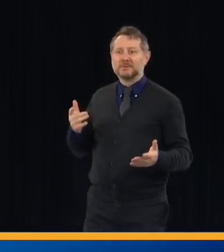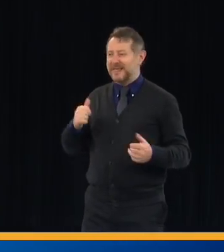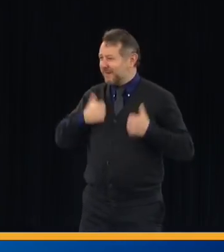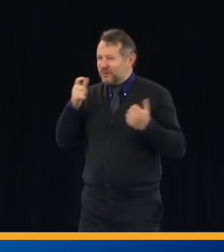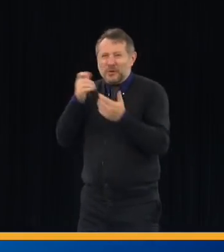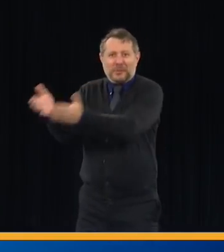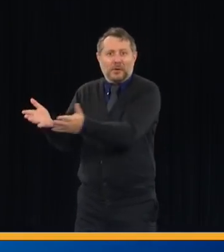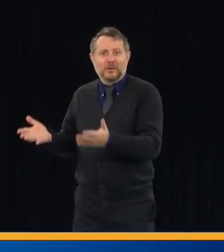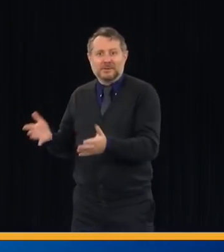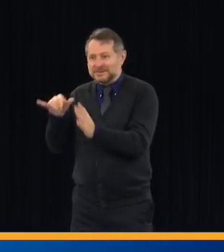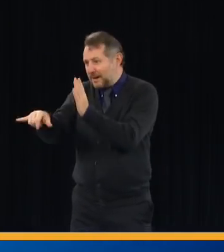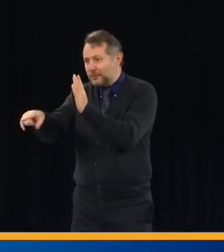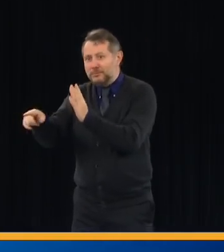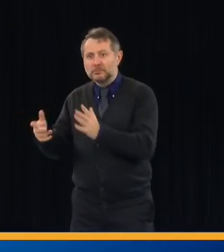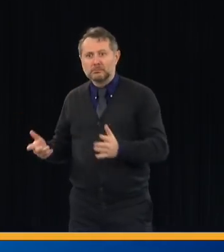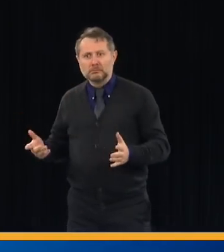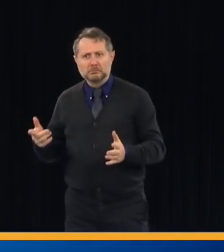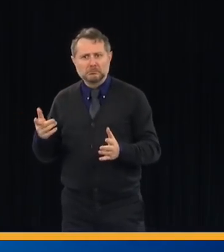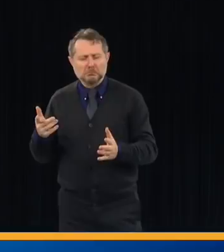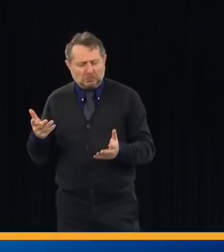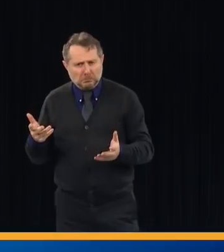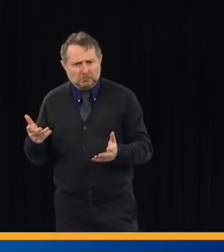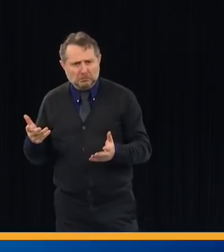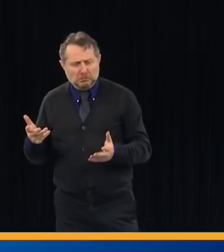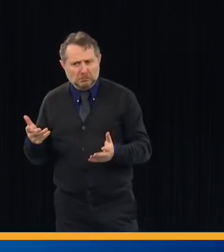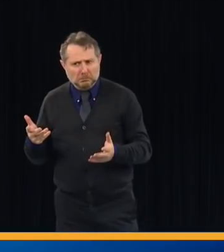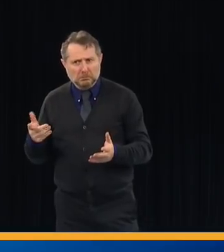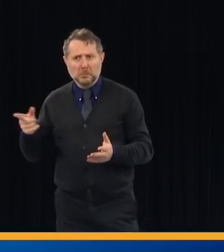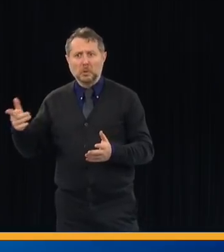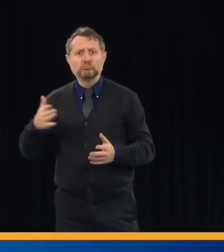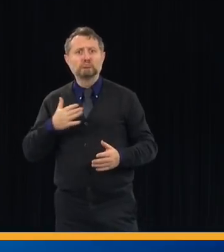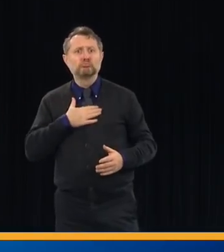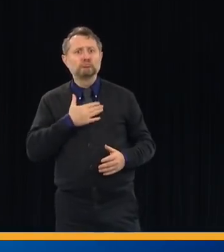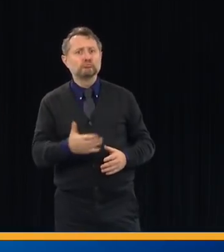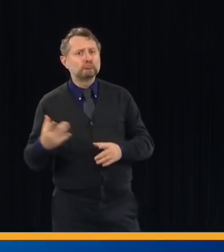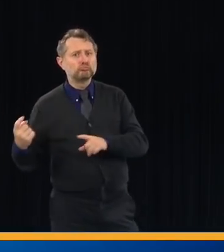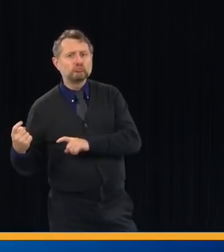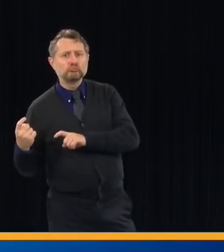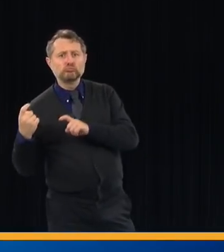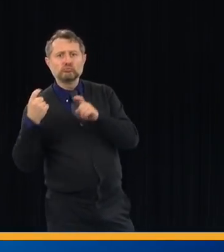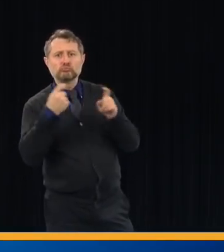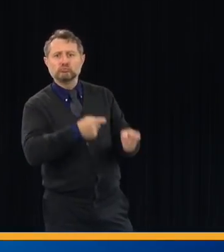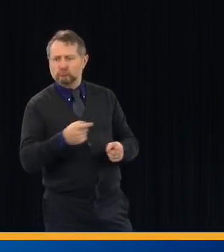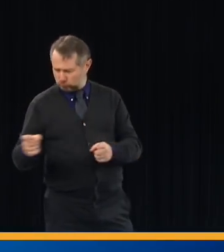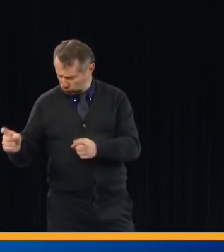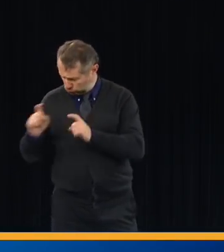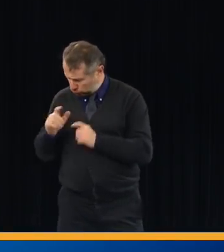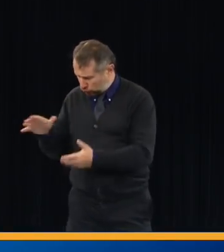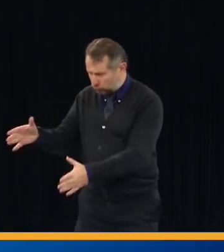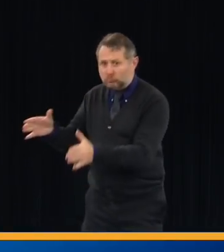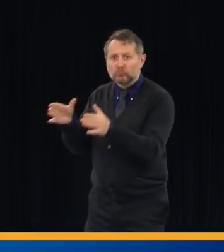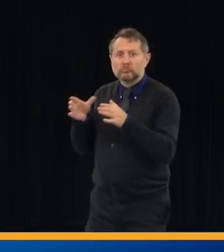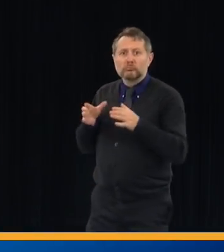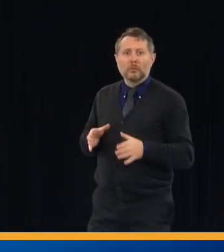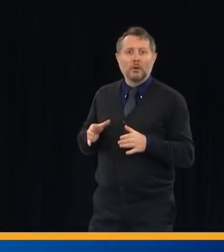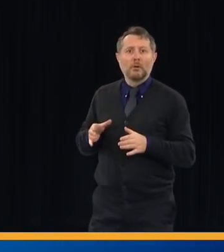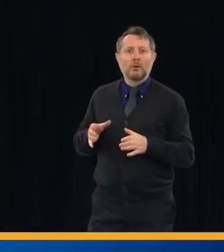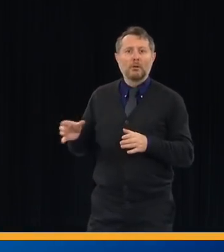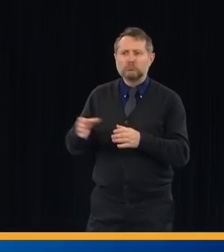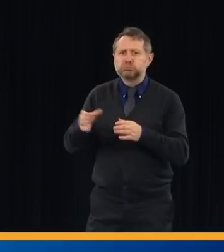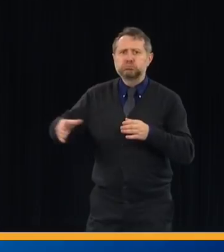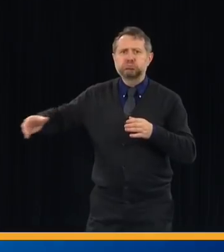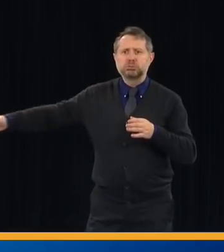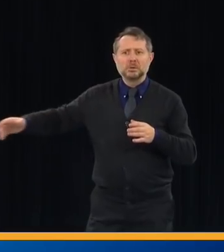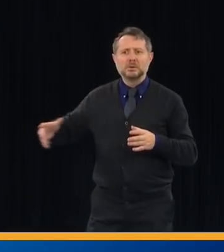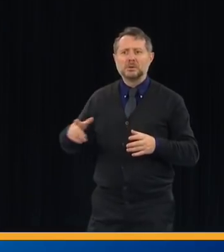in a confined area of a nursing home. And here a nursing home comes forward and says, we